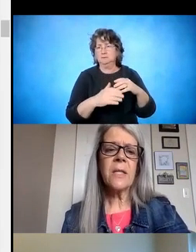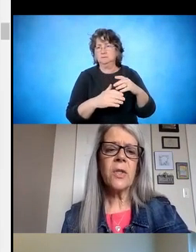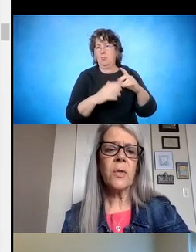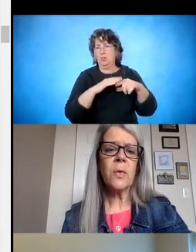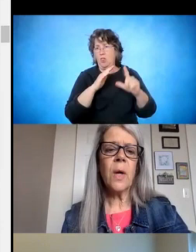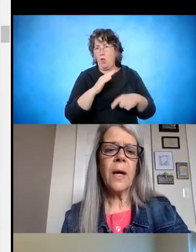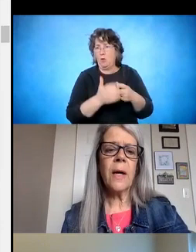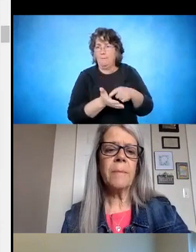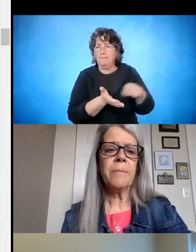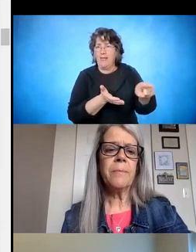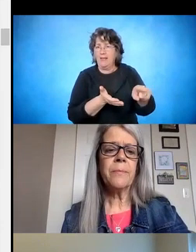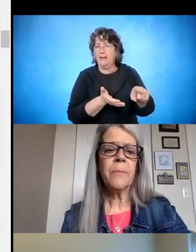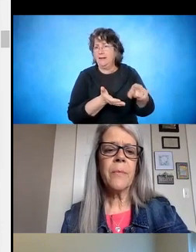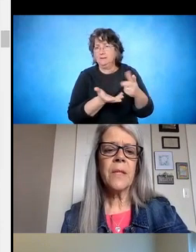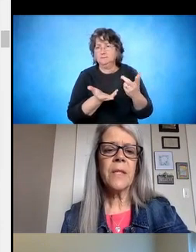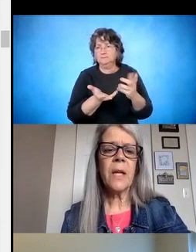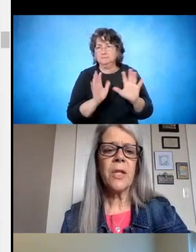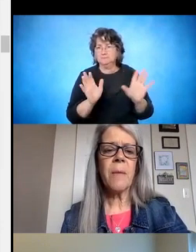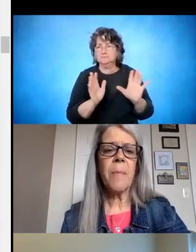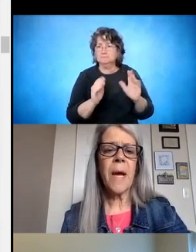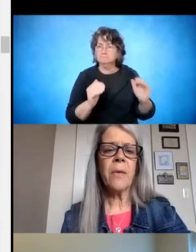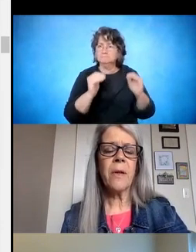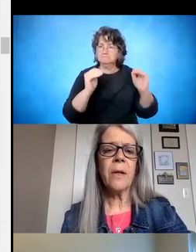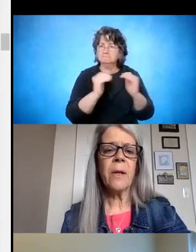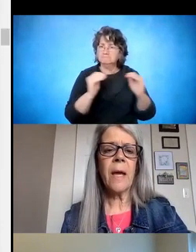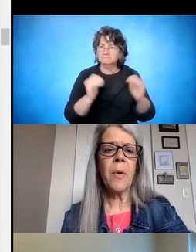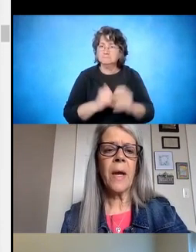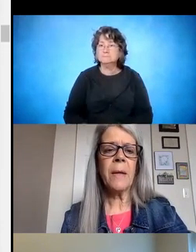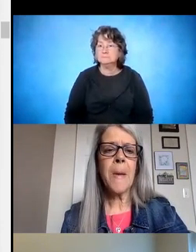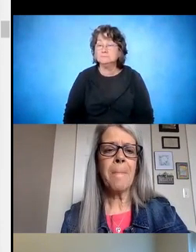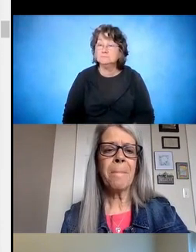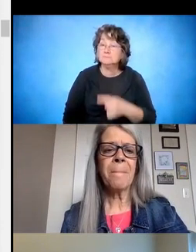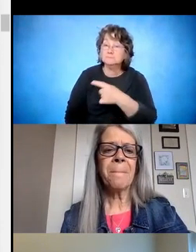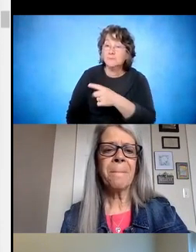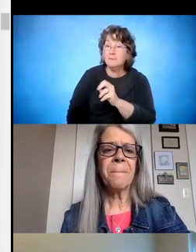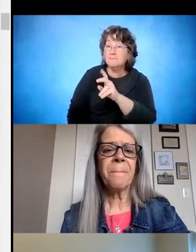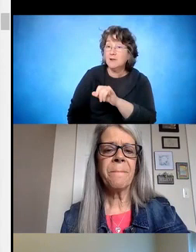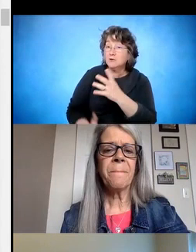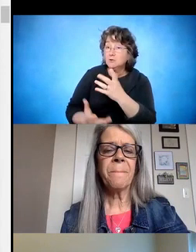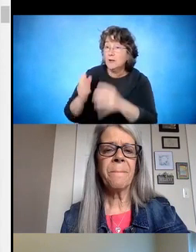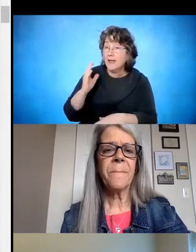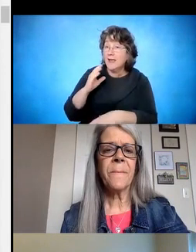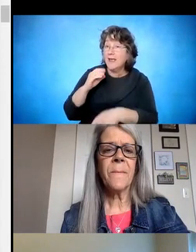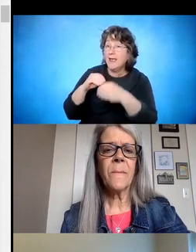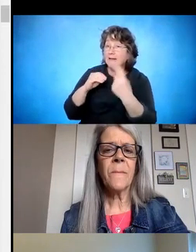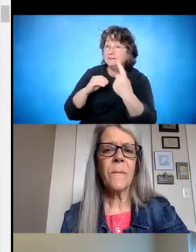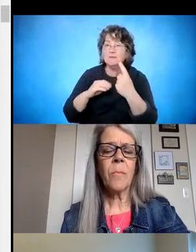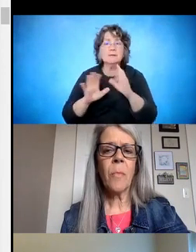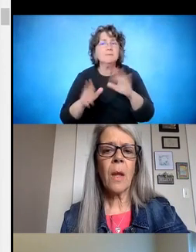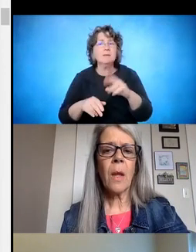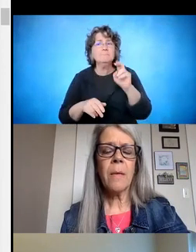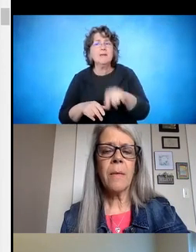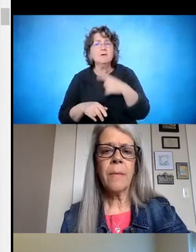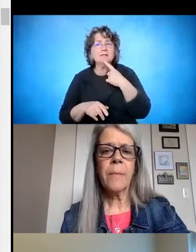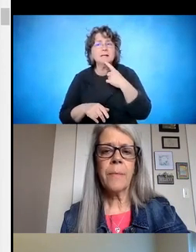add to discussion about the MOA? I think the only thing I would